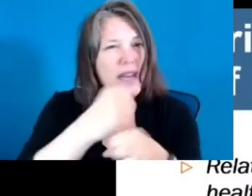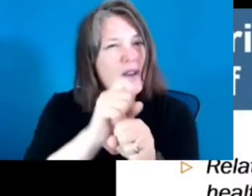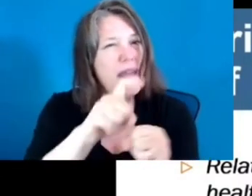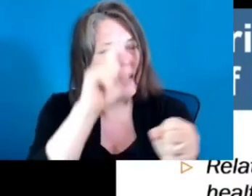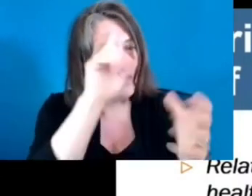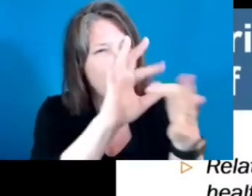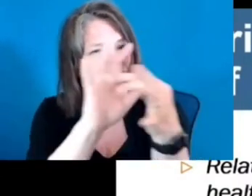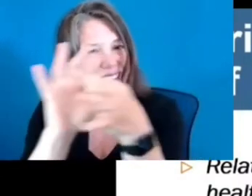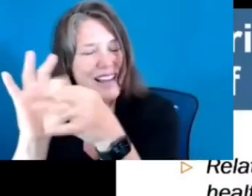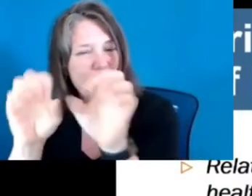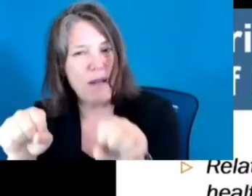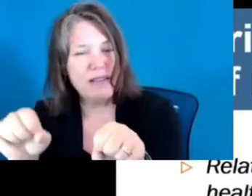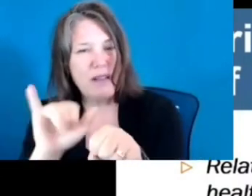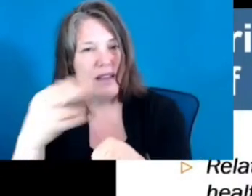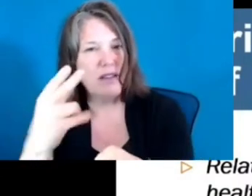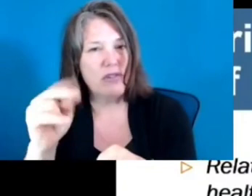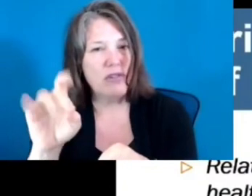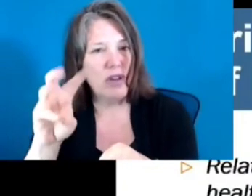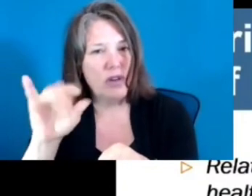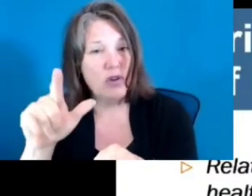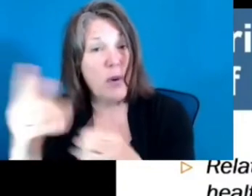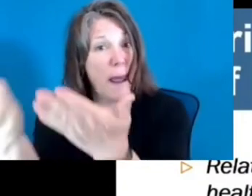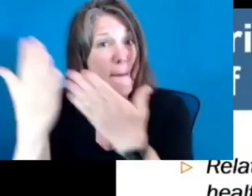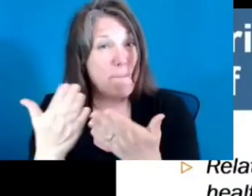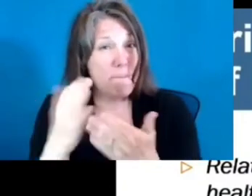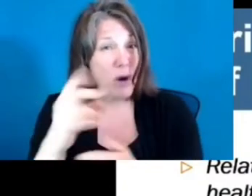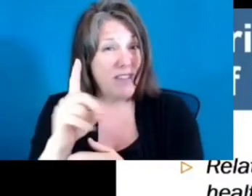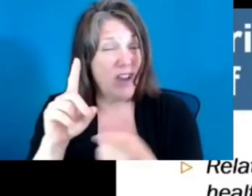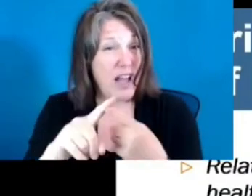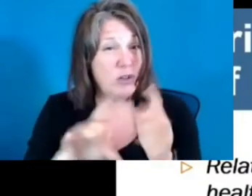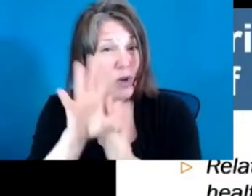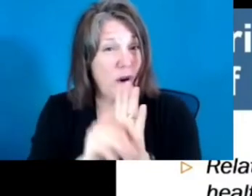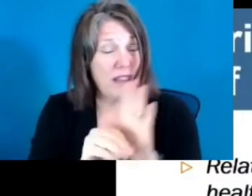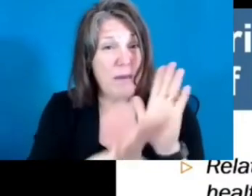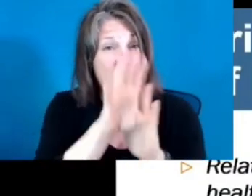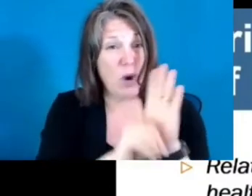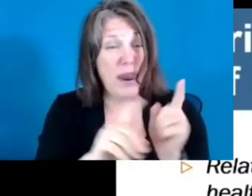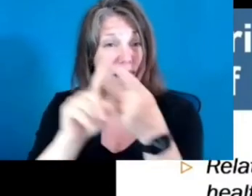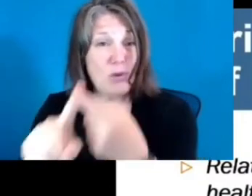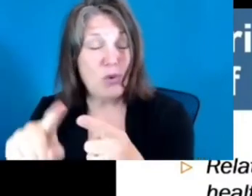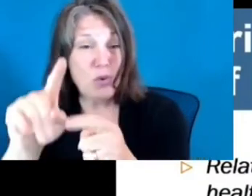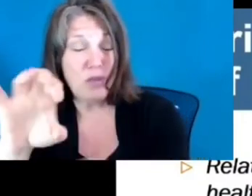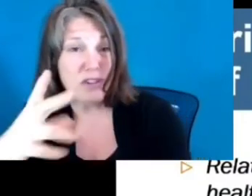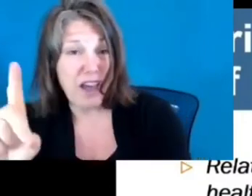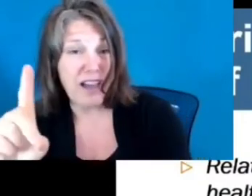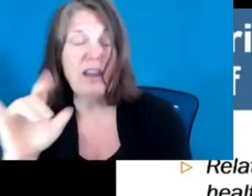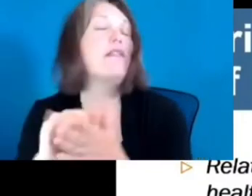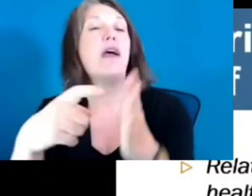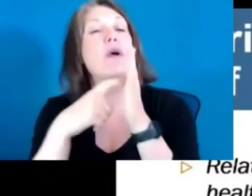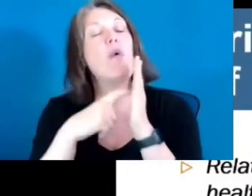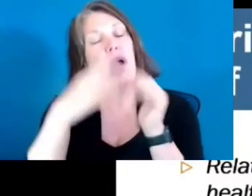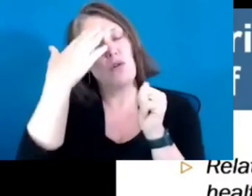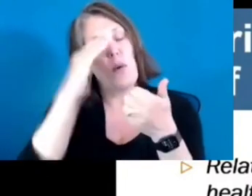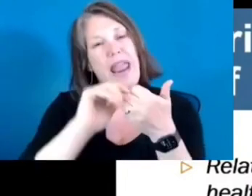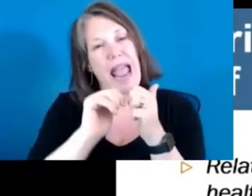and the curriculum to the child. And that requires a way of knowing children deeply and connecting what we want them to learn to